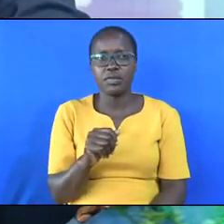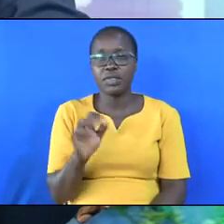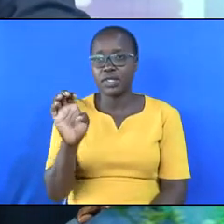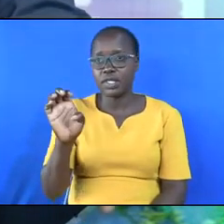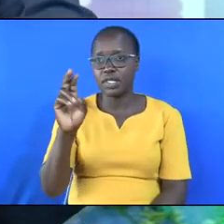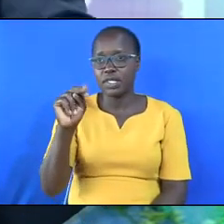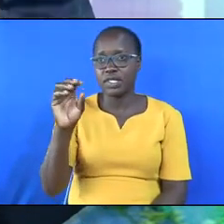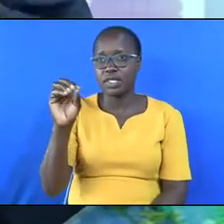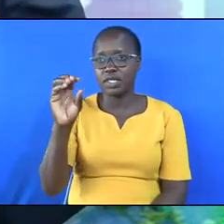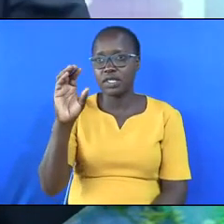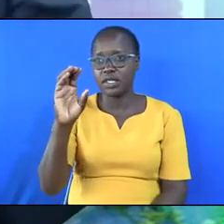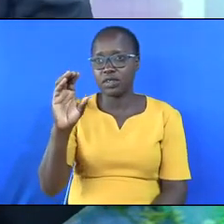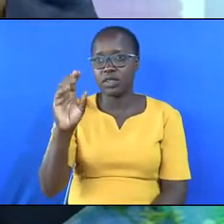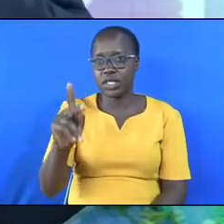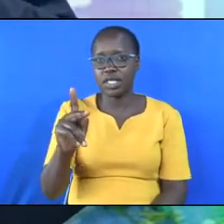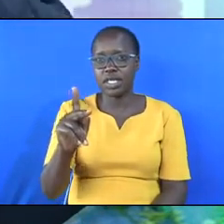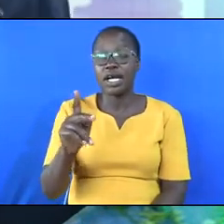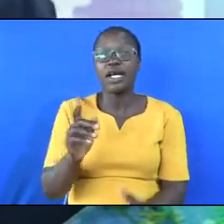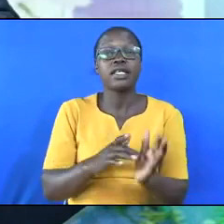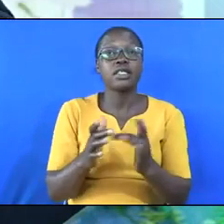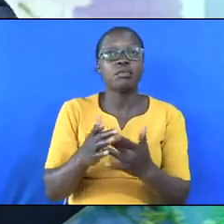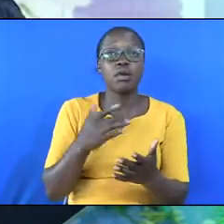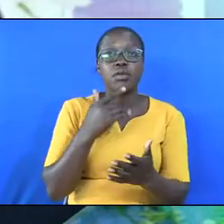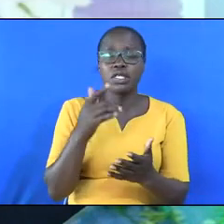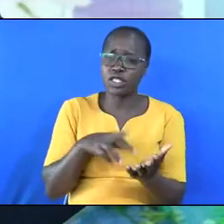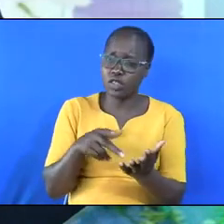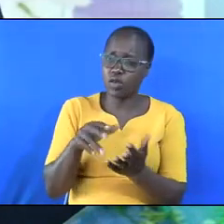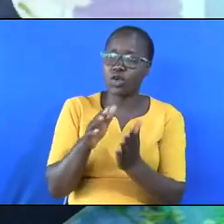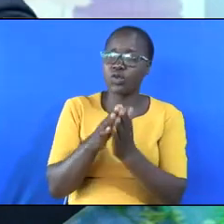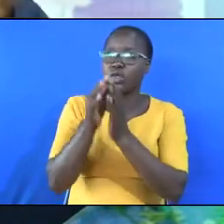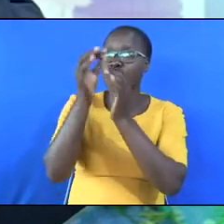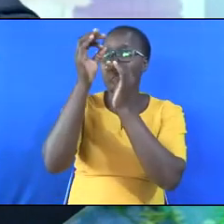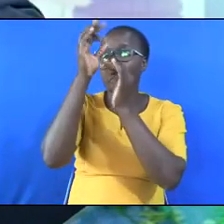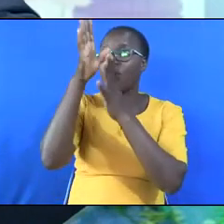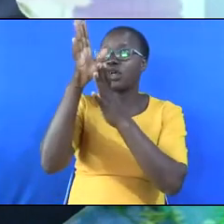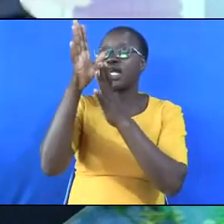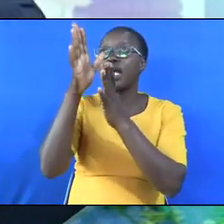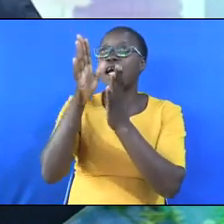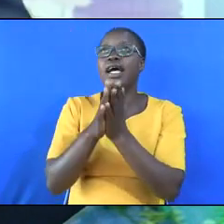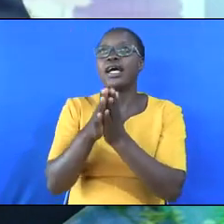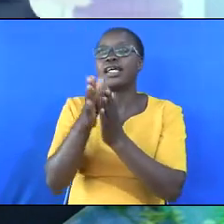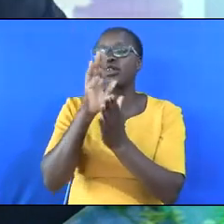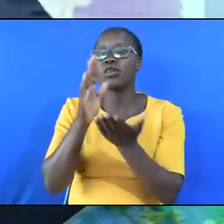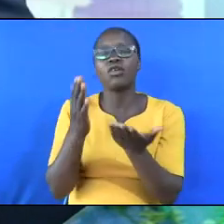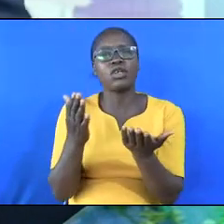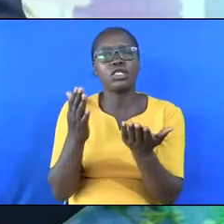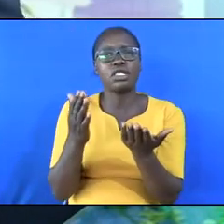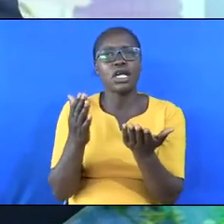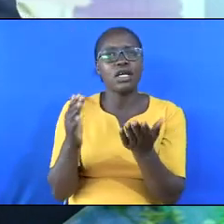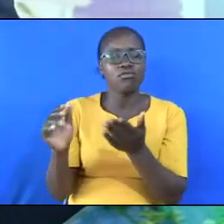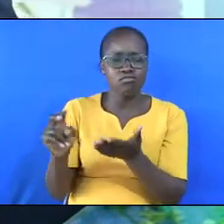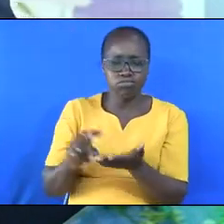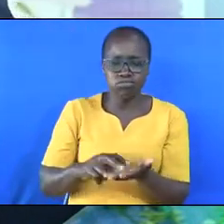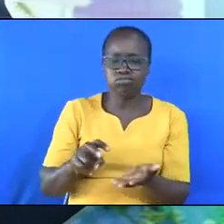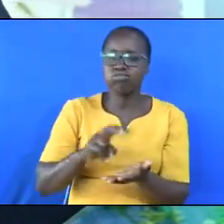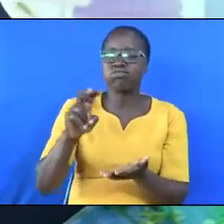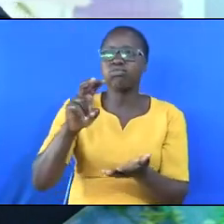Enoch is in heaven. The Bible says that Enoch walked with God, and God translated him to heaven without dying.